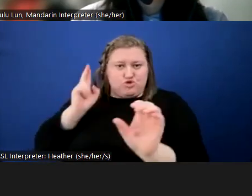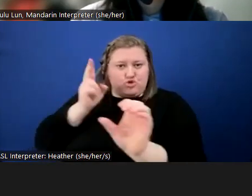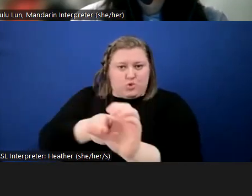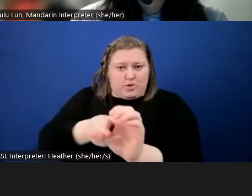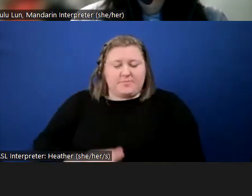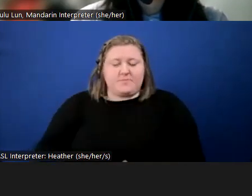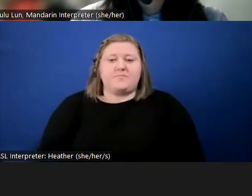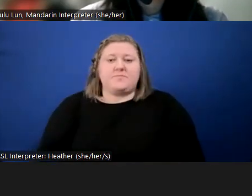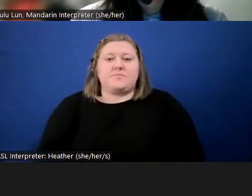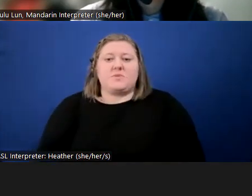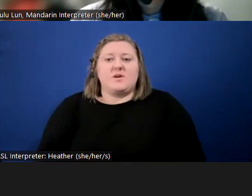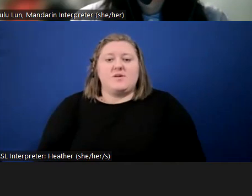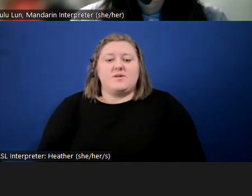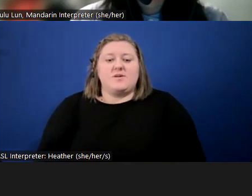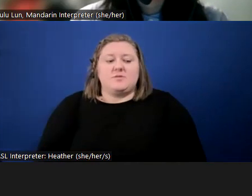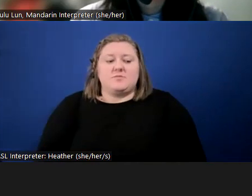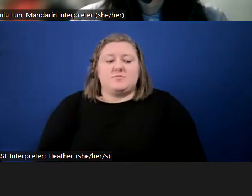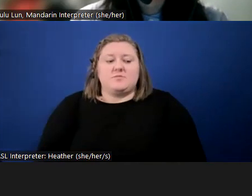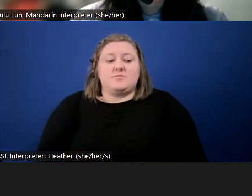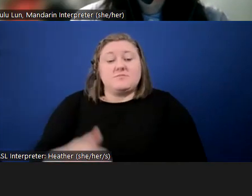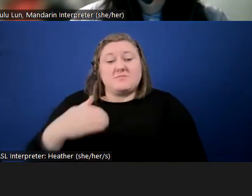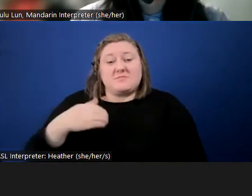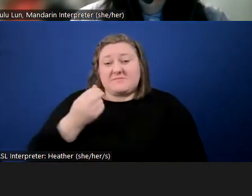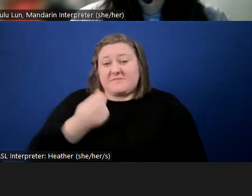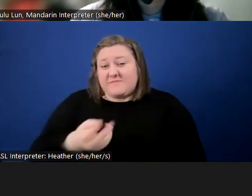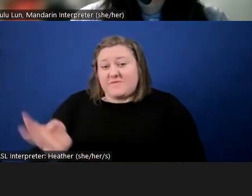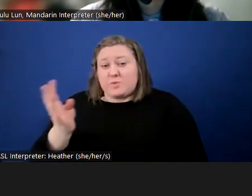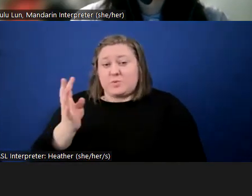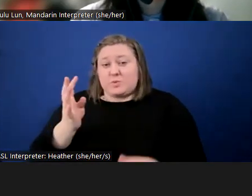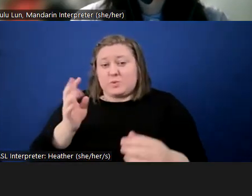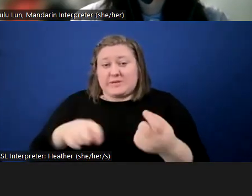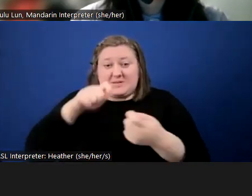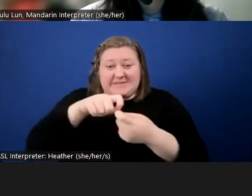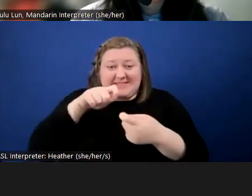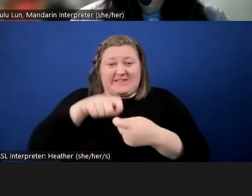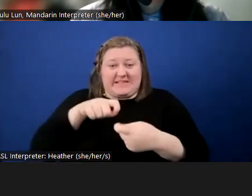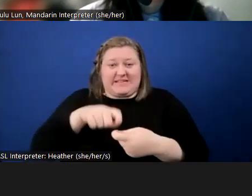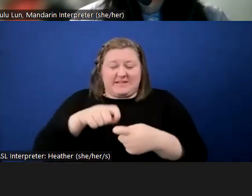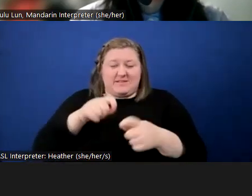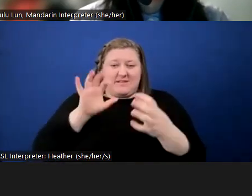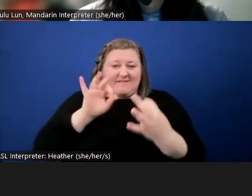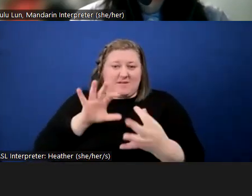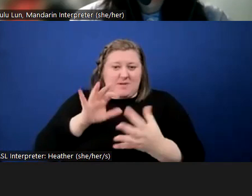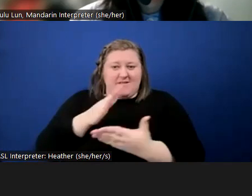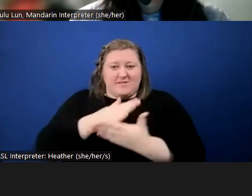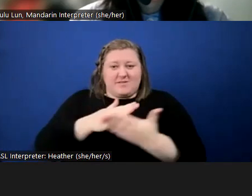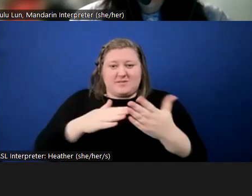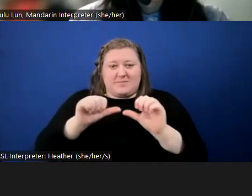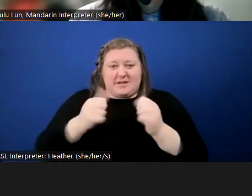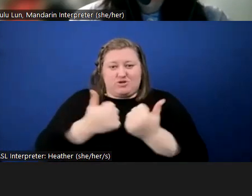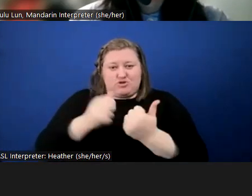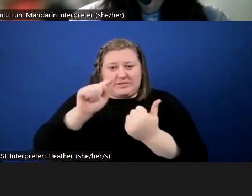And I just want to give a couple of specific places of feedback for some of the agencies.